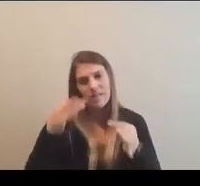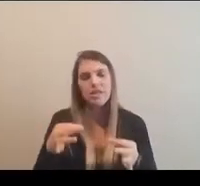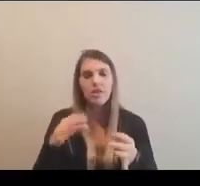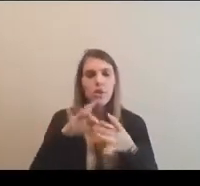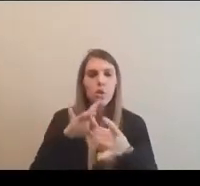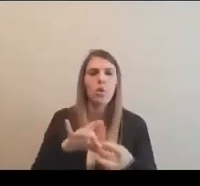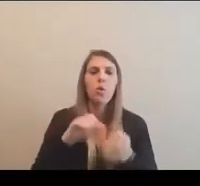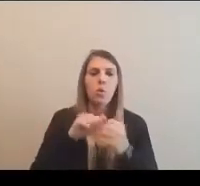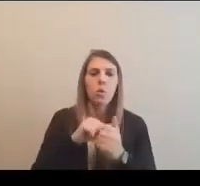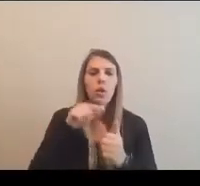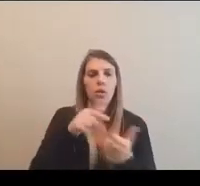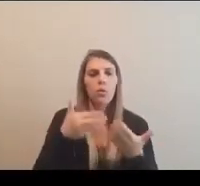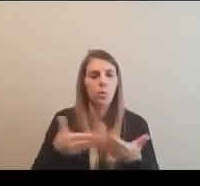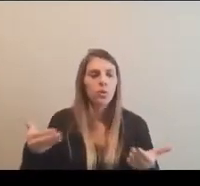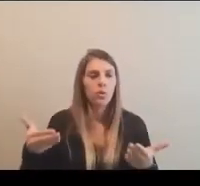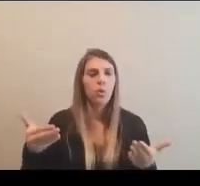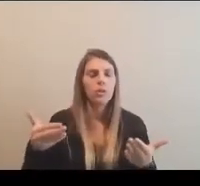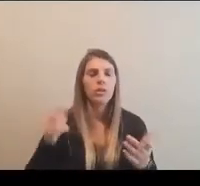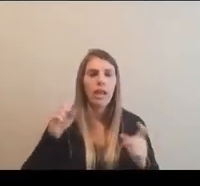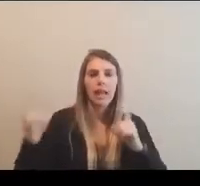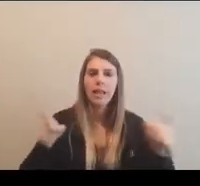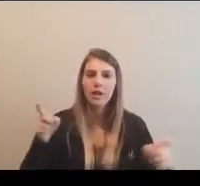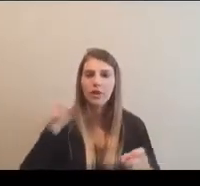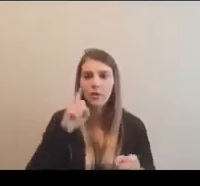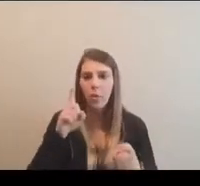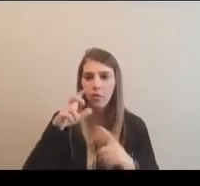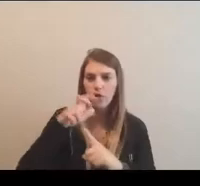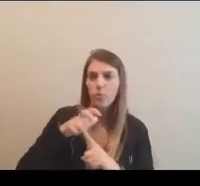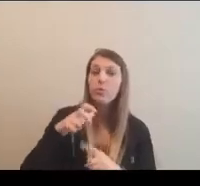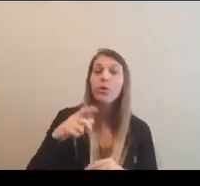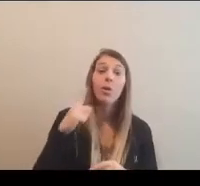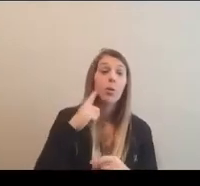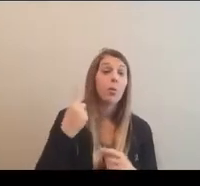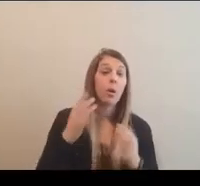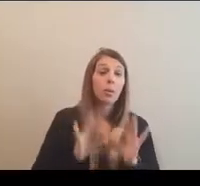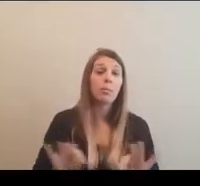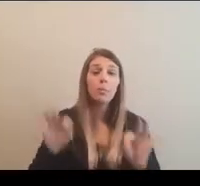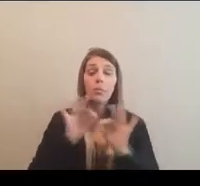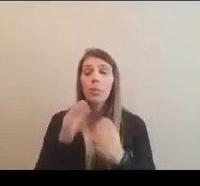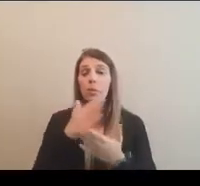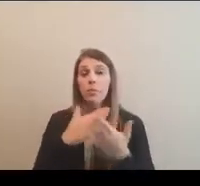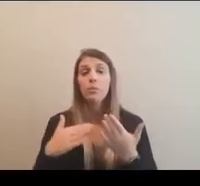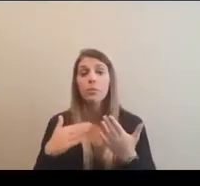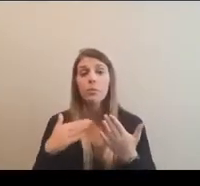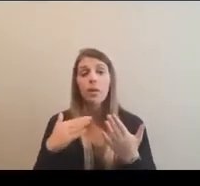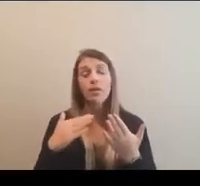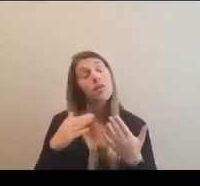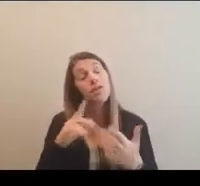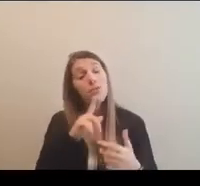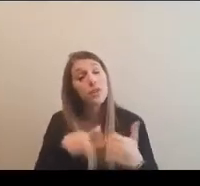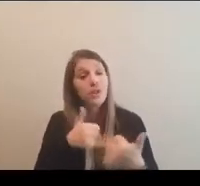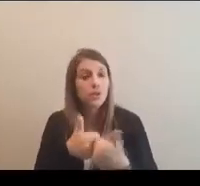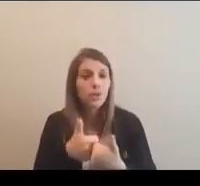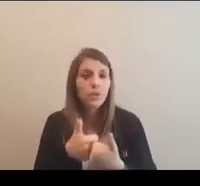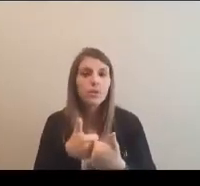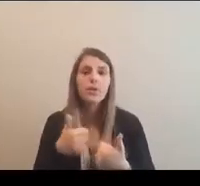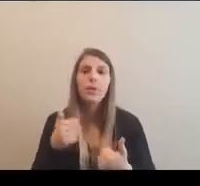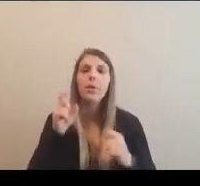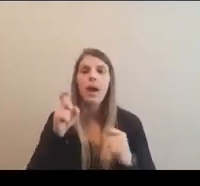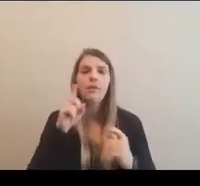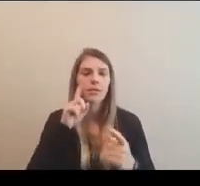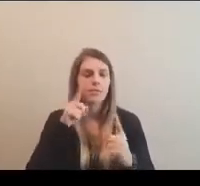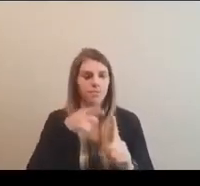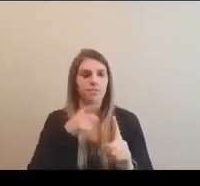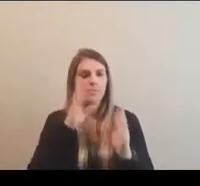allocation of the resources for the championships. I think one of the, the pieces that will be, um, a bit of a challenge we've, we've got to pay attention.